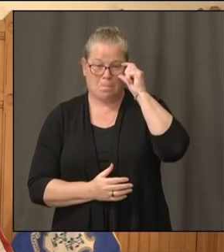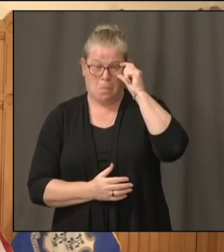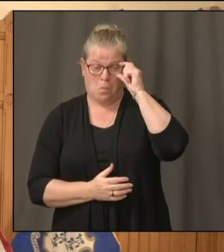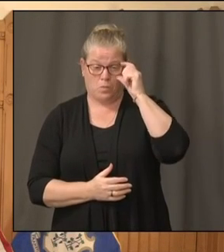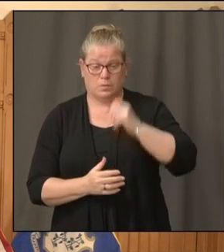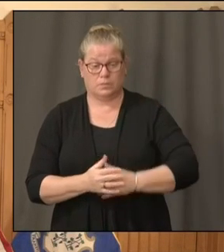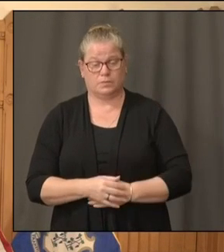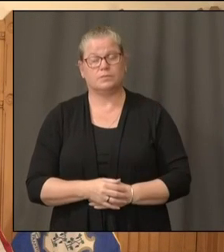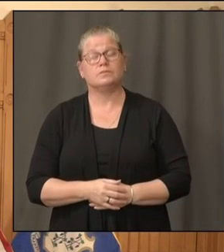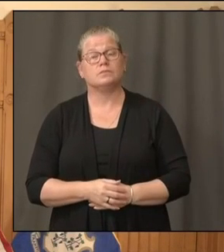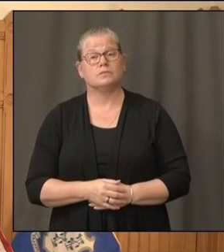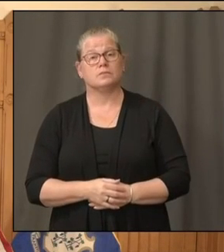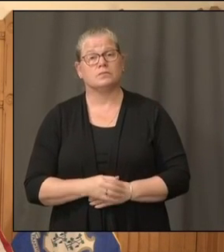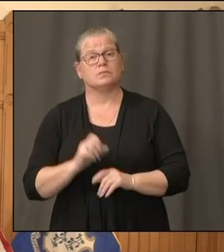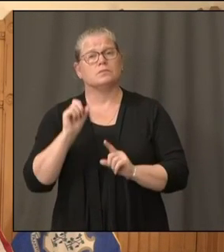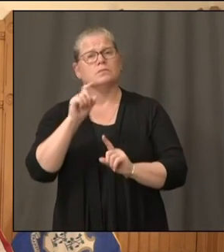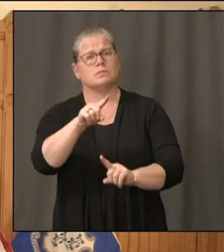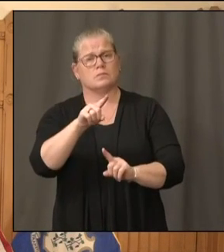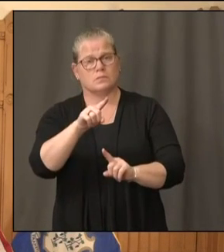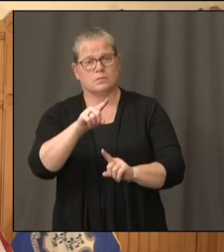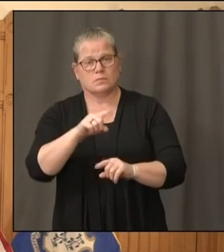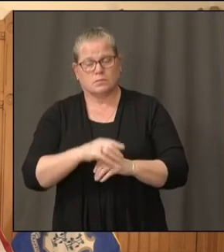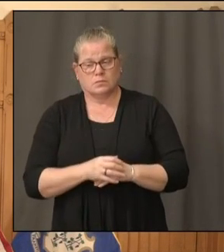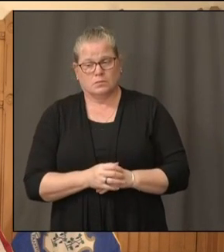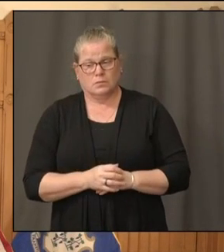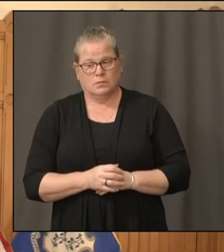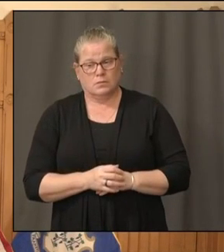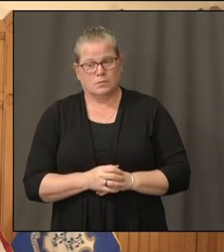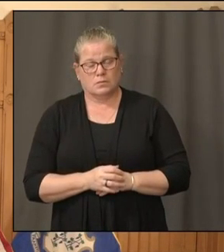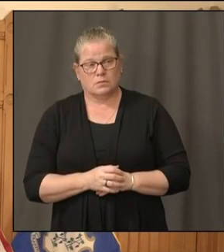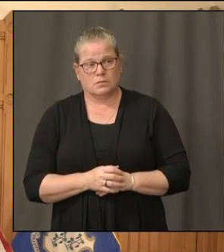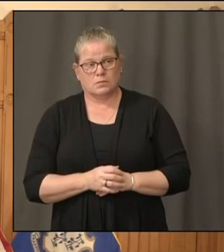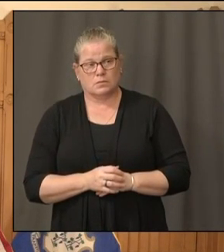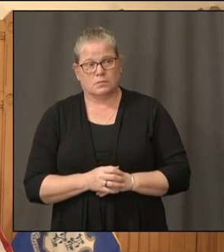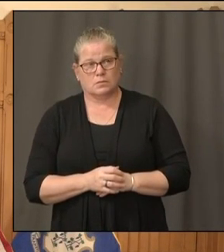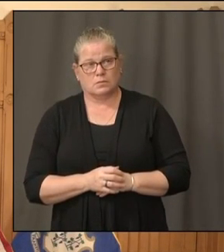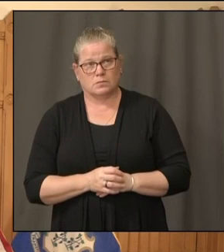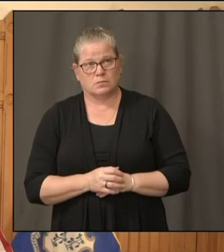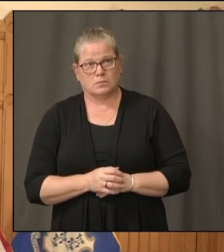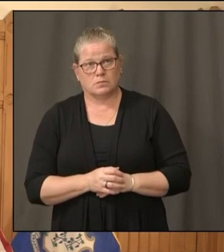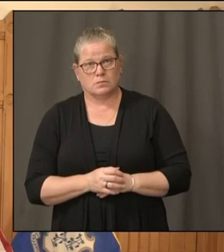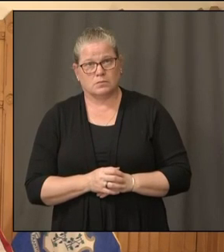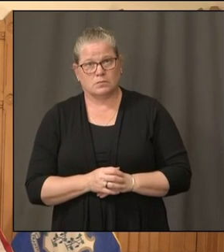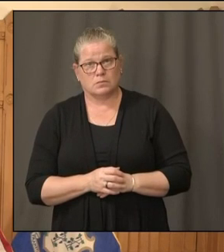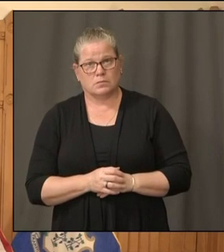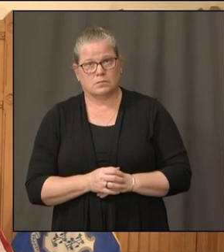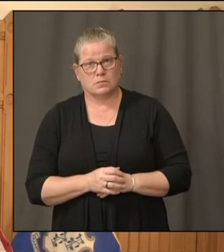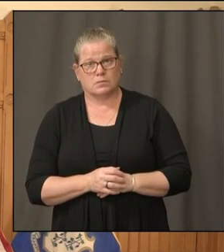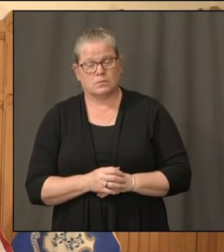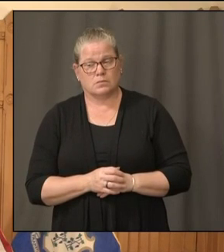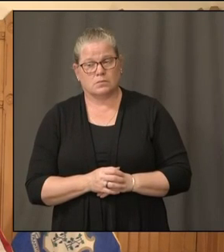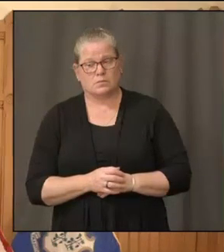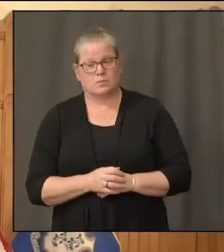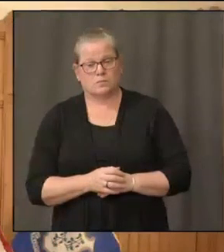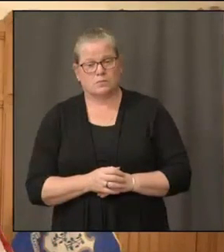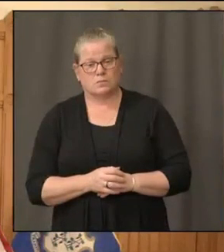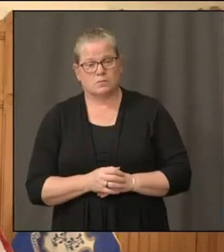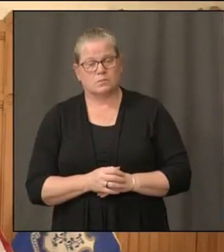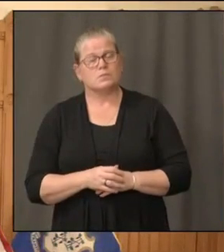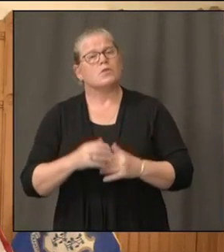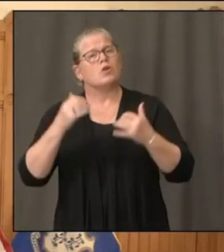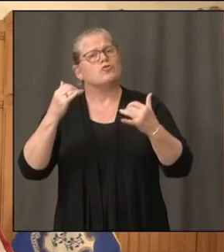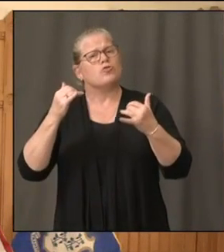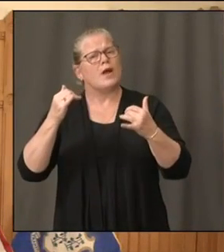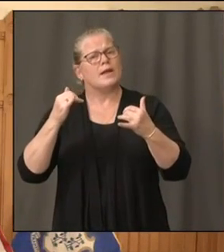My first question is for Fran. So since summer's quickly coming to an end, parents are getting nervous in terms of figuring out back-to-school